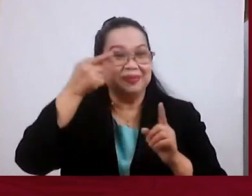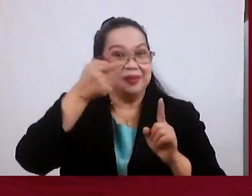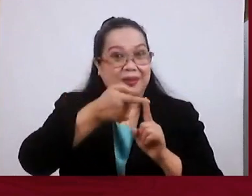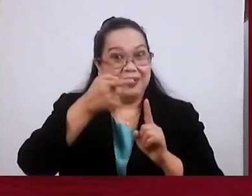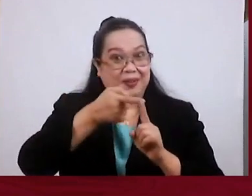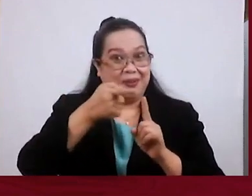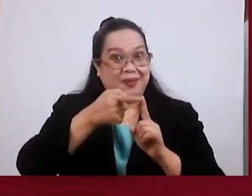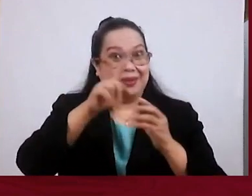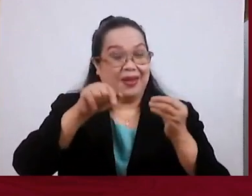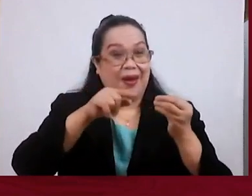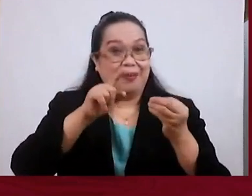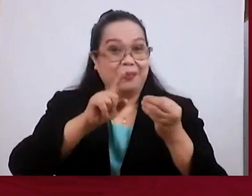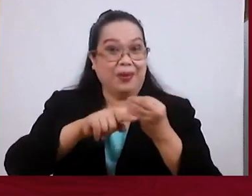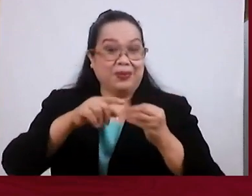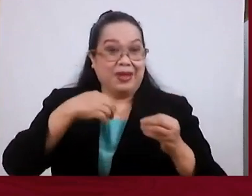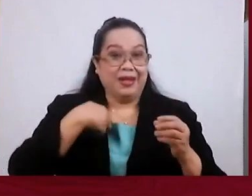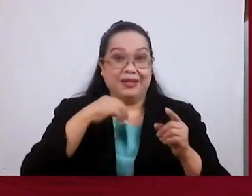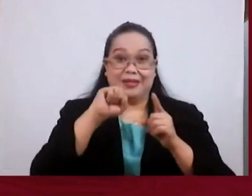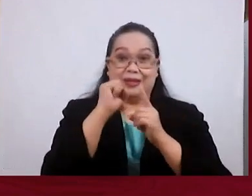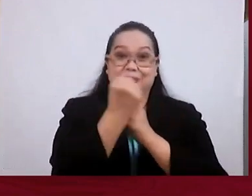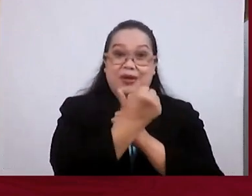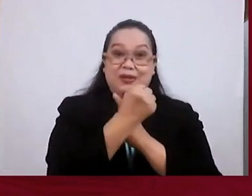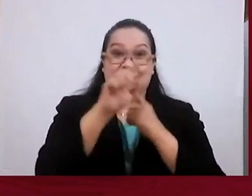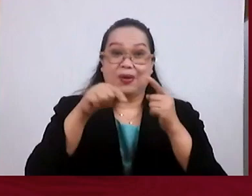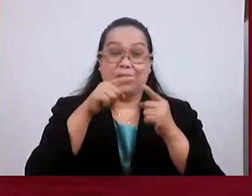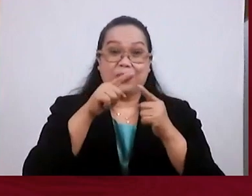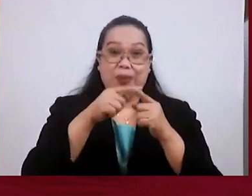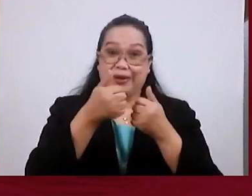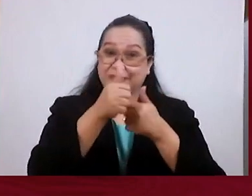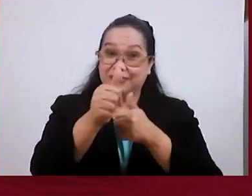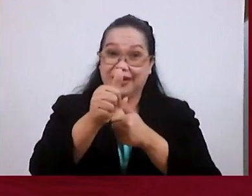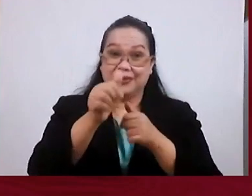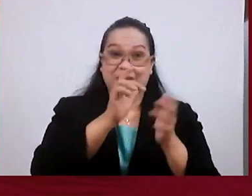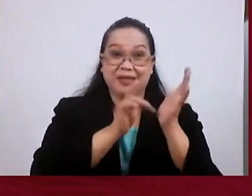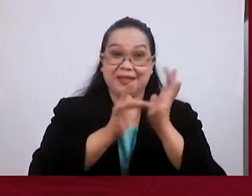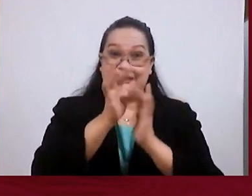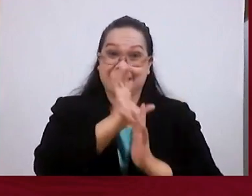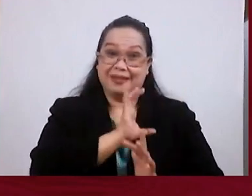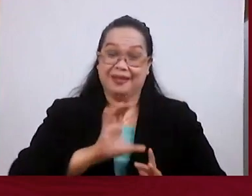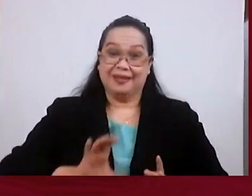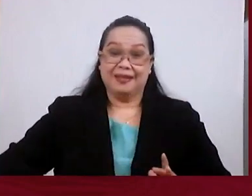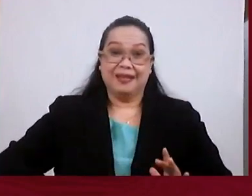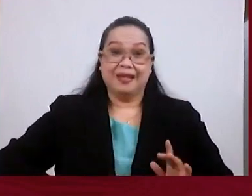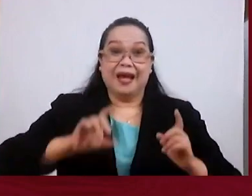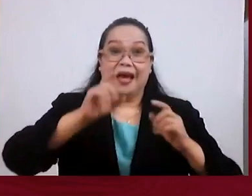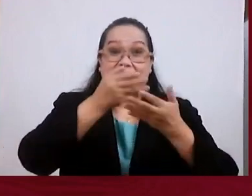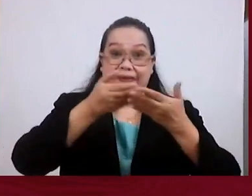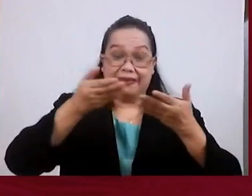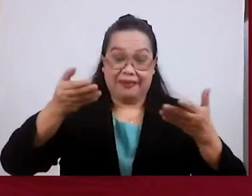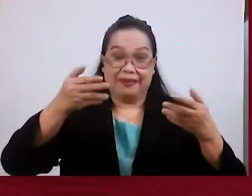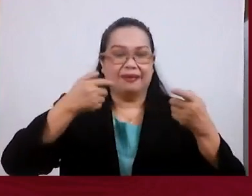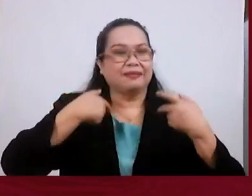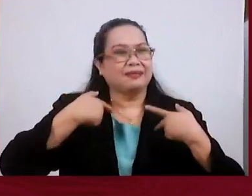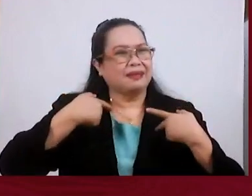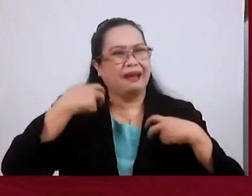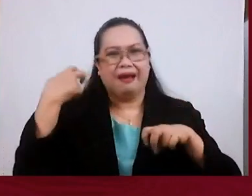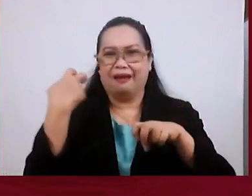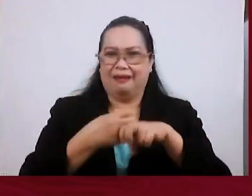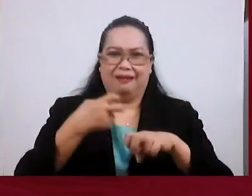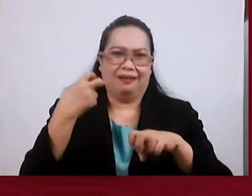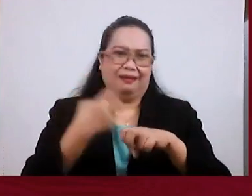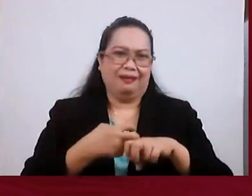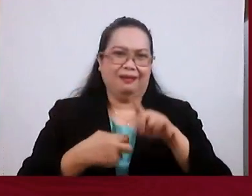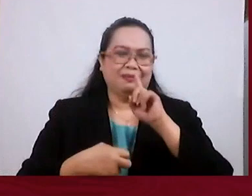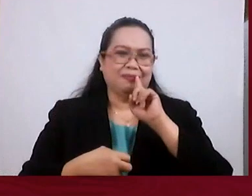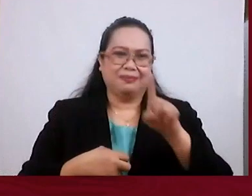together really talks about the situation when following Christ seems to hide. When following